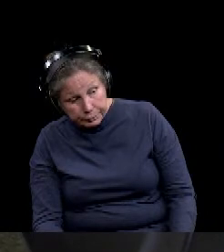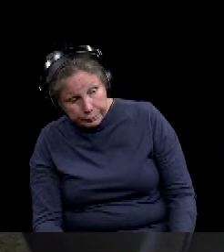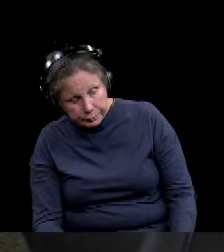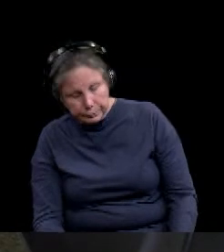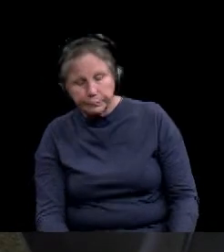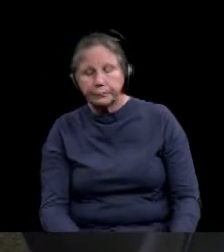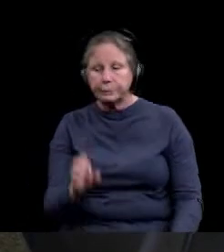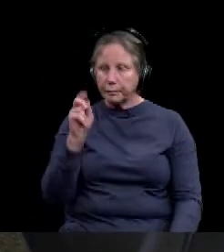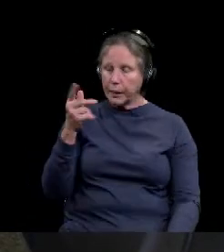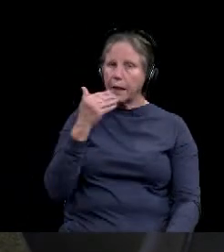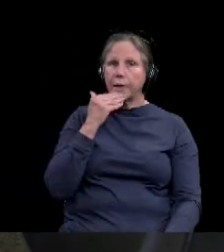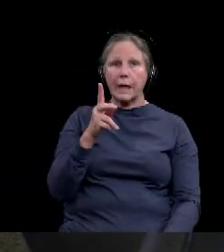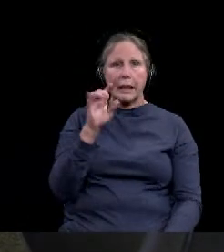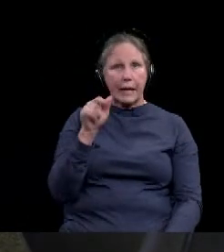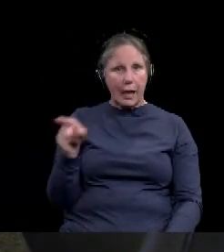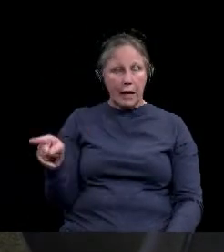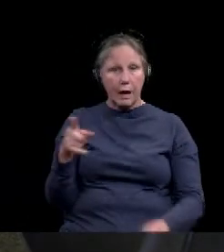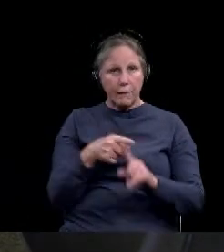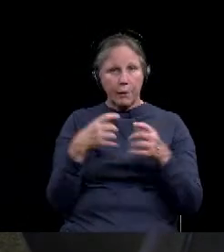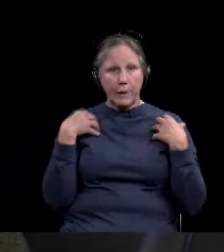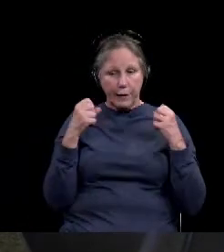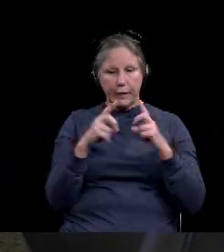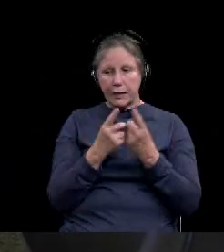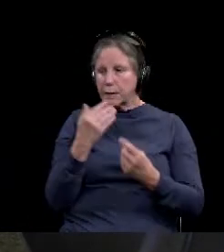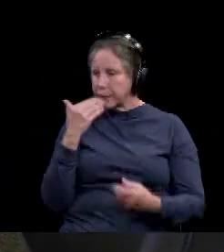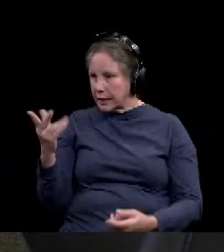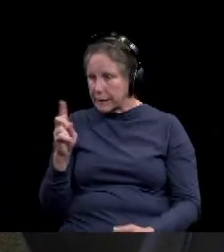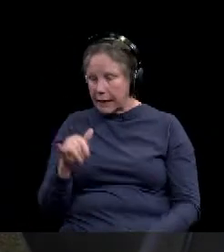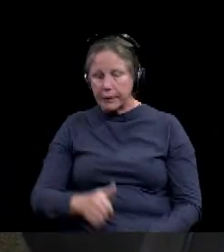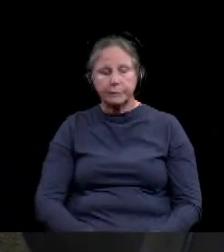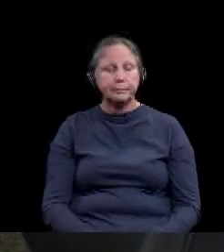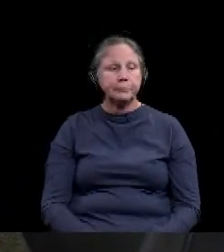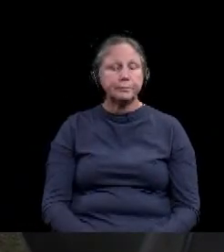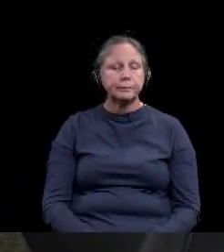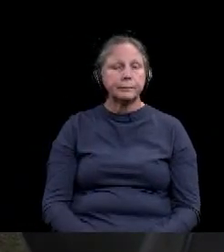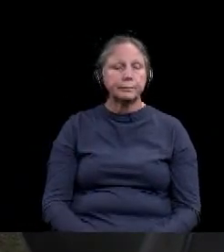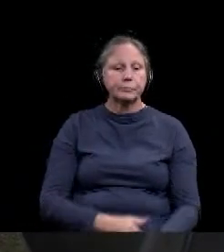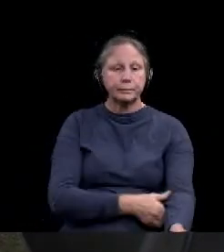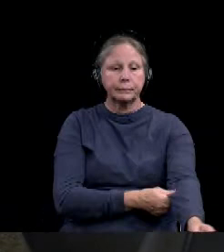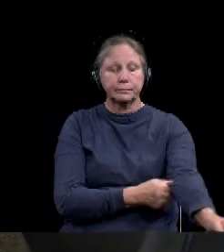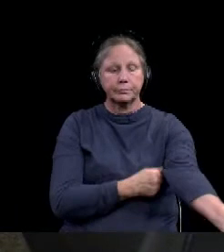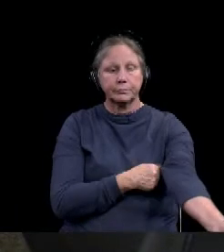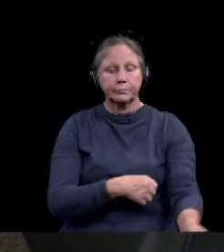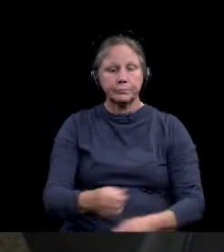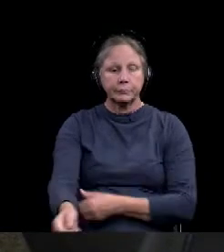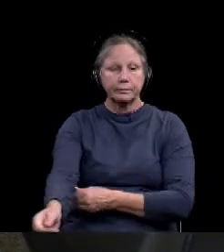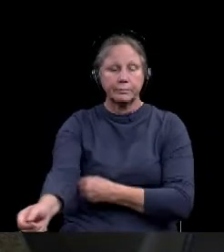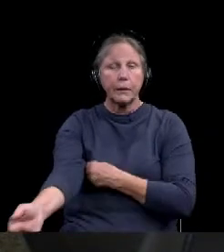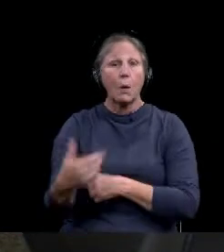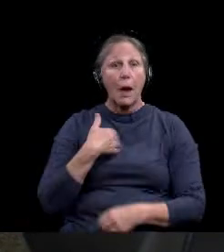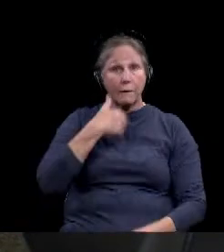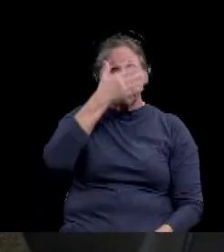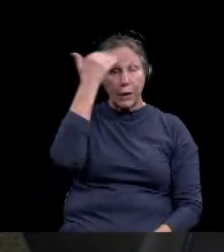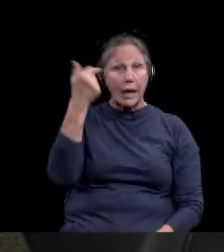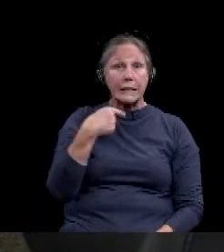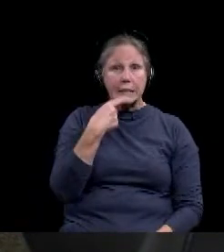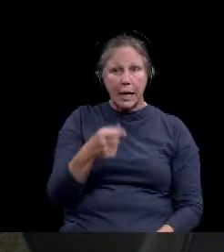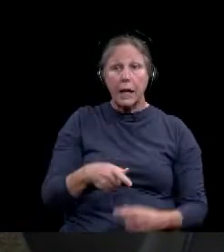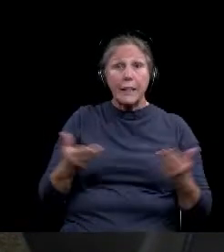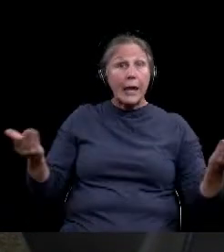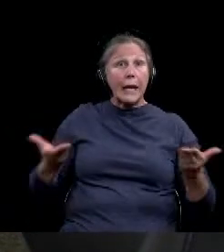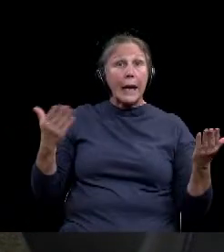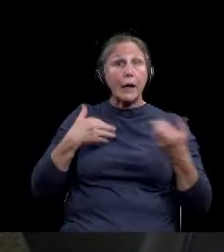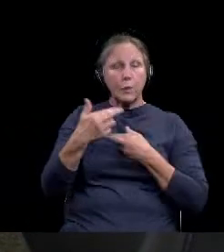Okay. Thank you. That's Kelly Crane from the health district. So thank you, Kelly. Yeah. I've actually failed to, uh, mention the fact that we've got Julie